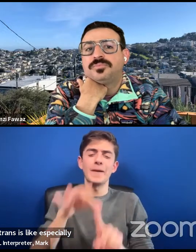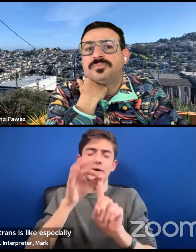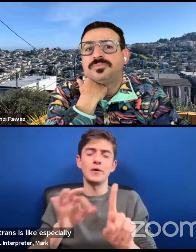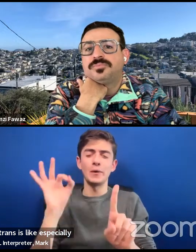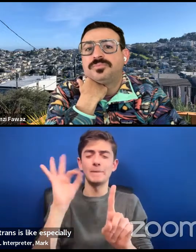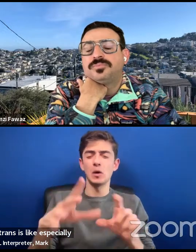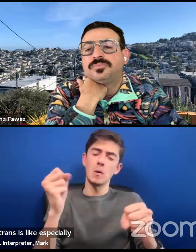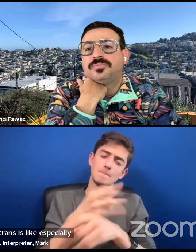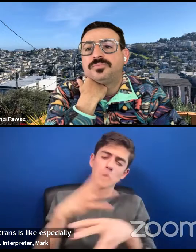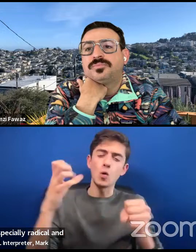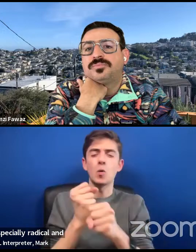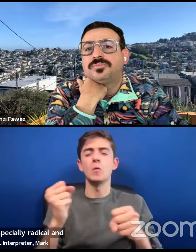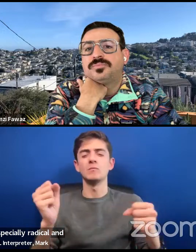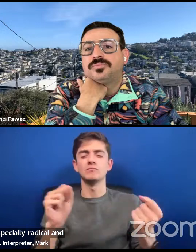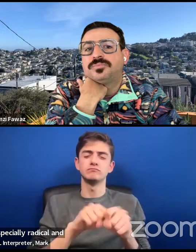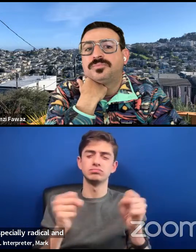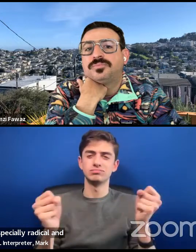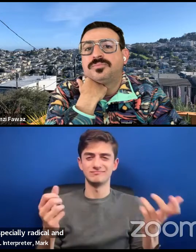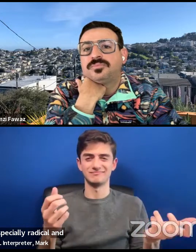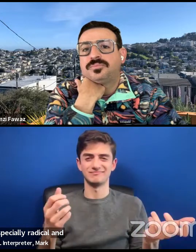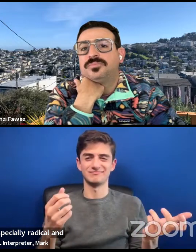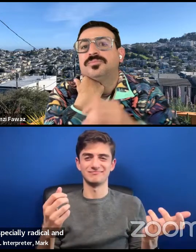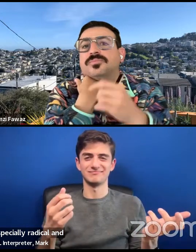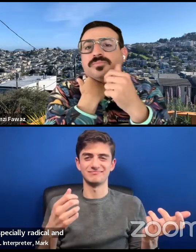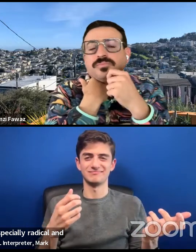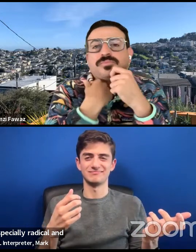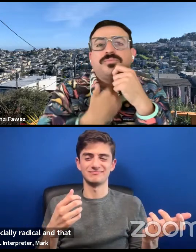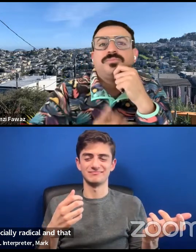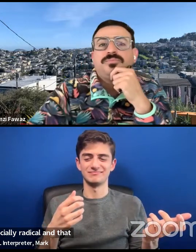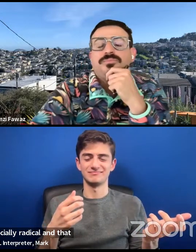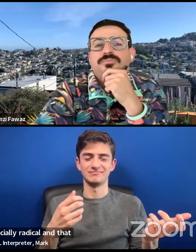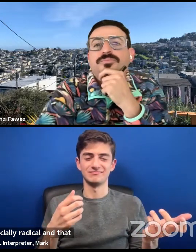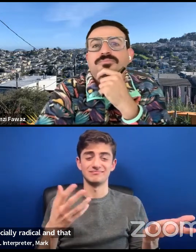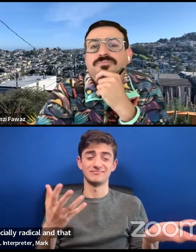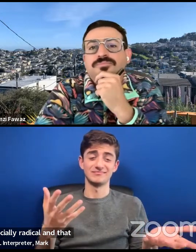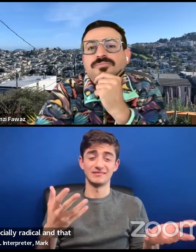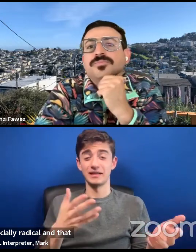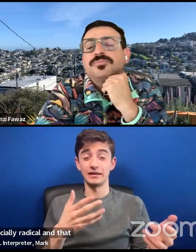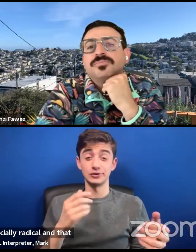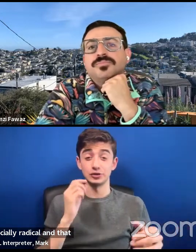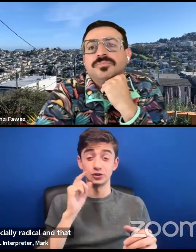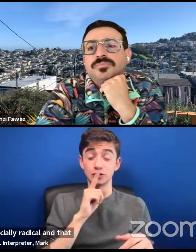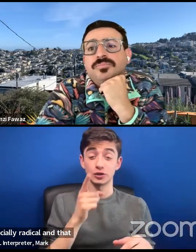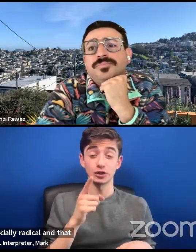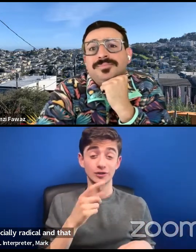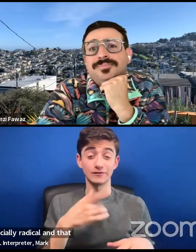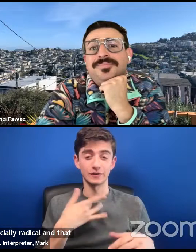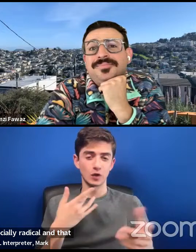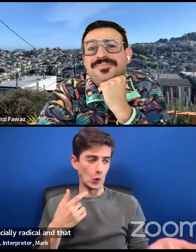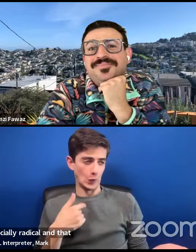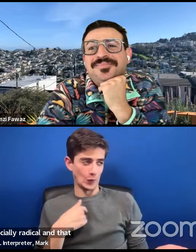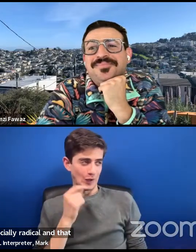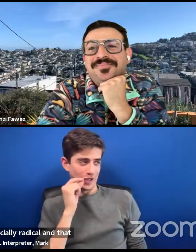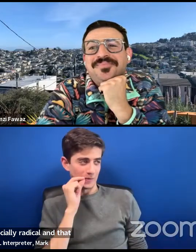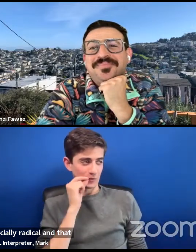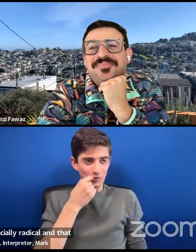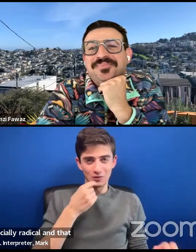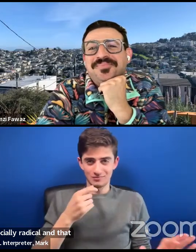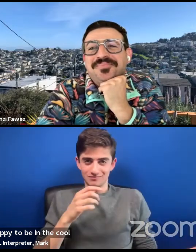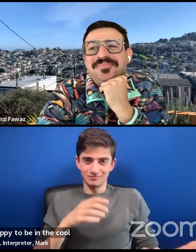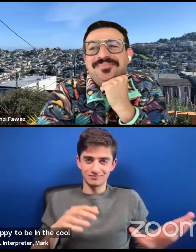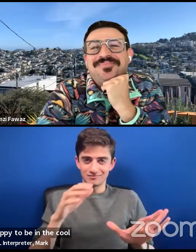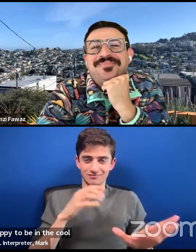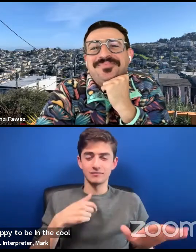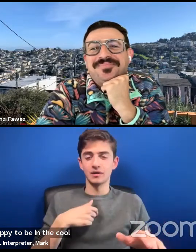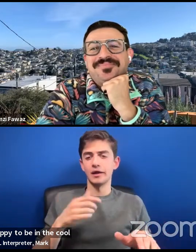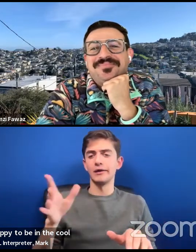especially radical. And that like, kind of like, I'm happy to be in the cool crowd for like five seconds, because I feel like I, you know, I was a political